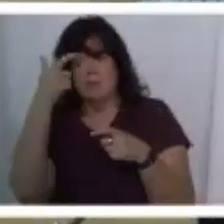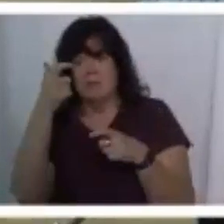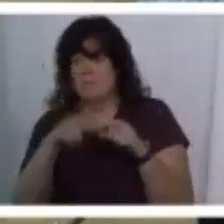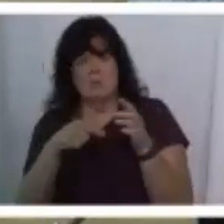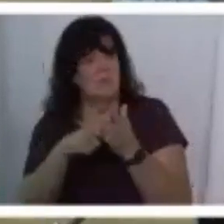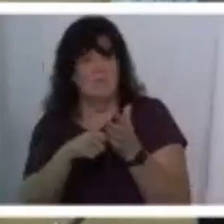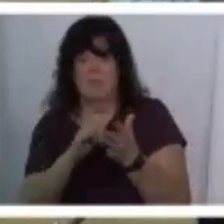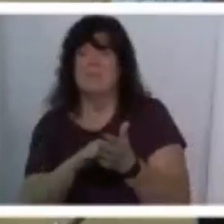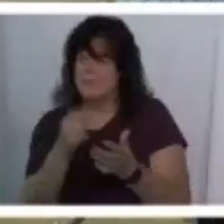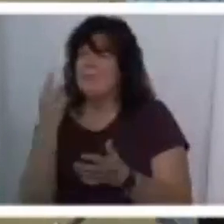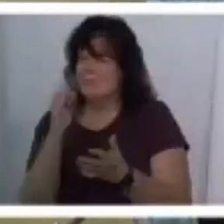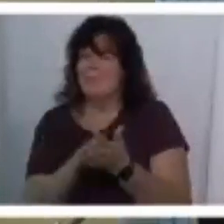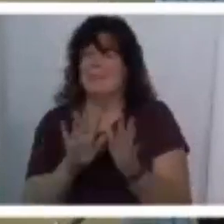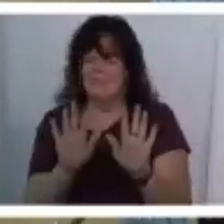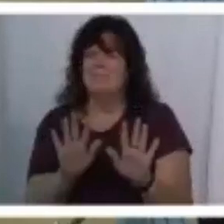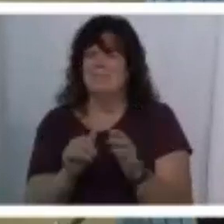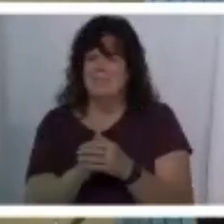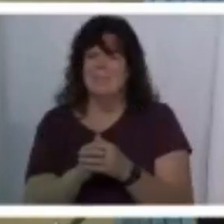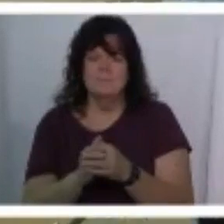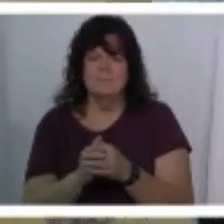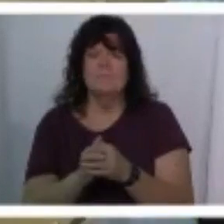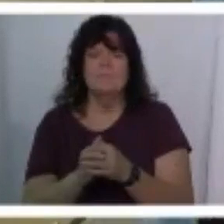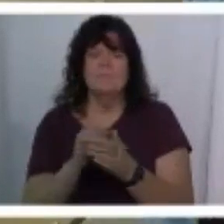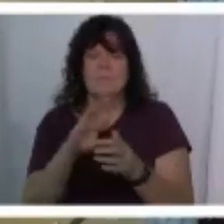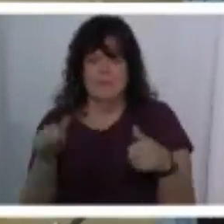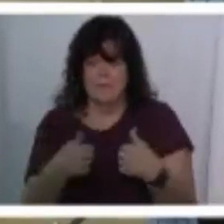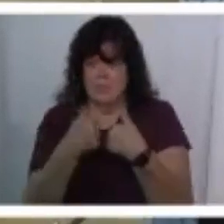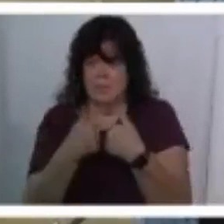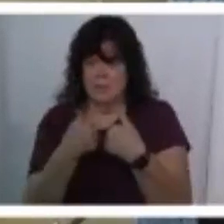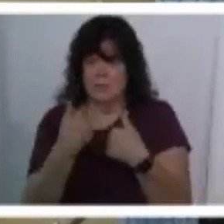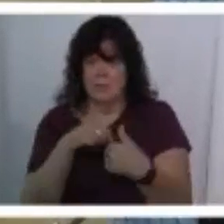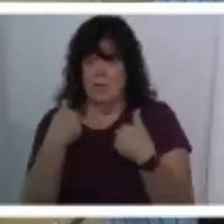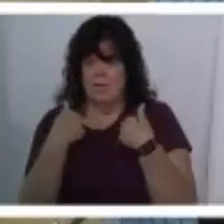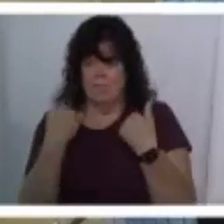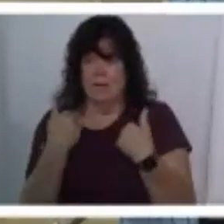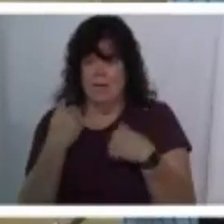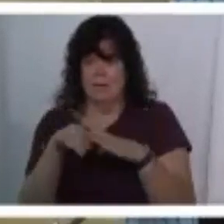so i get that um the challenge that we're faced with today